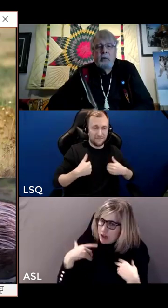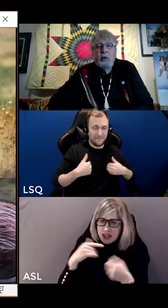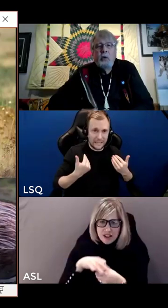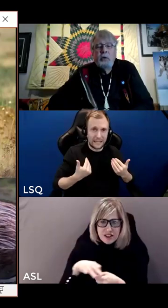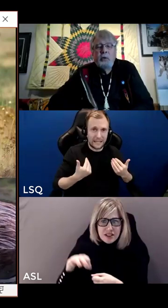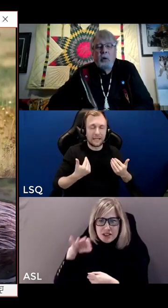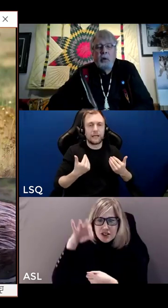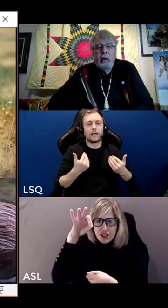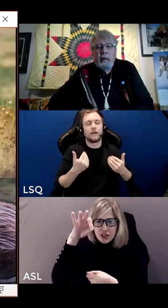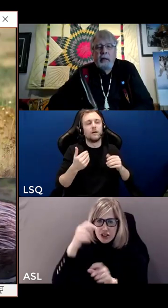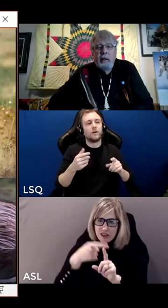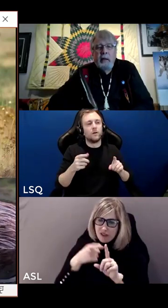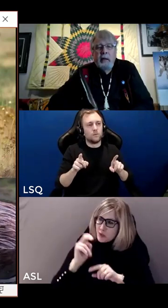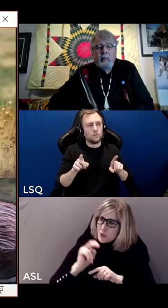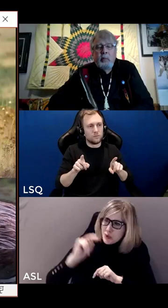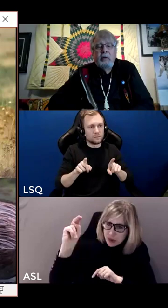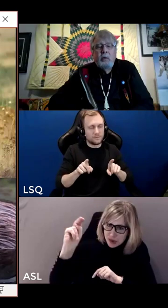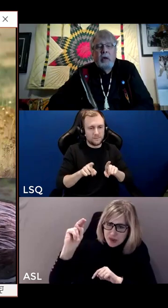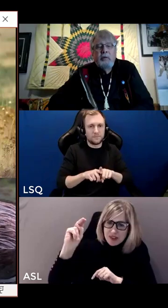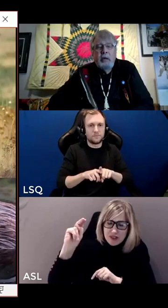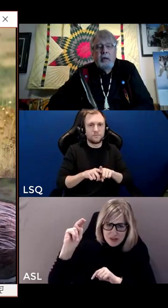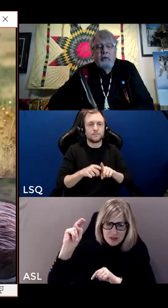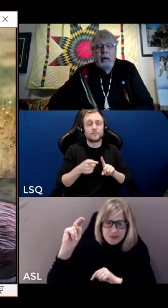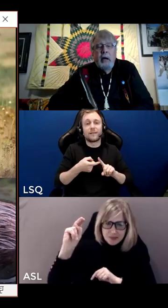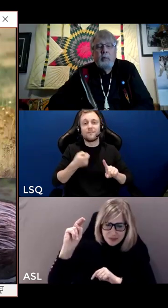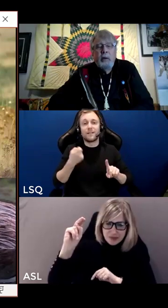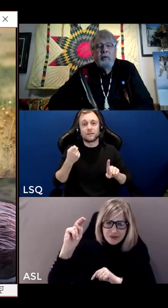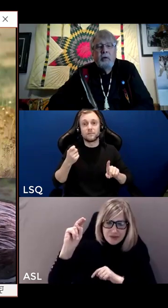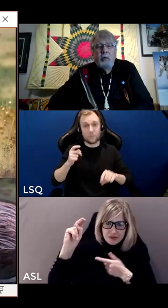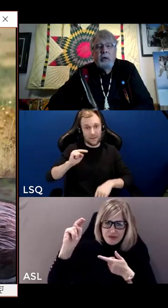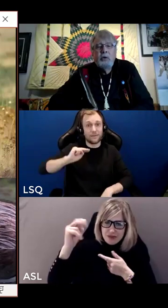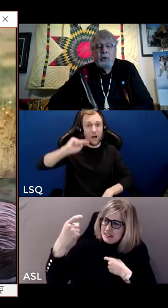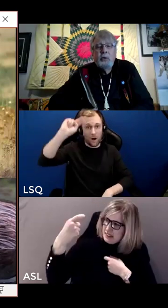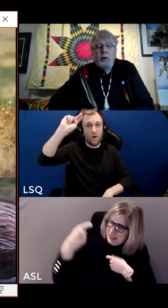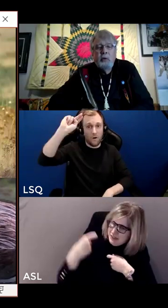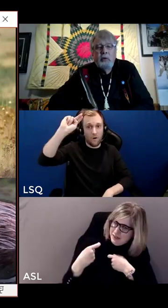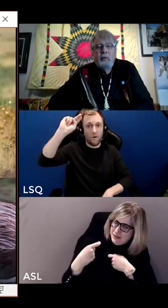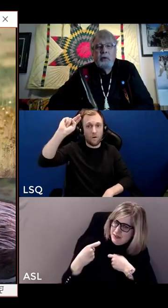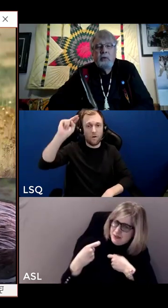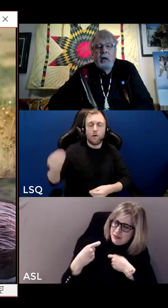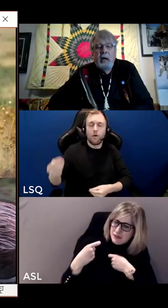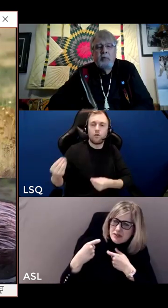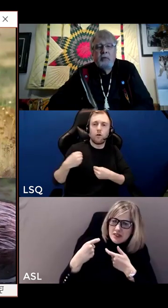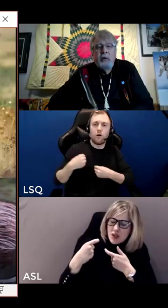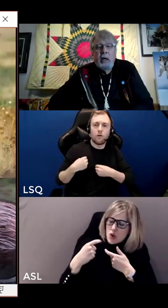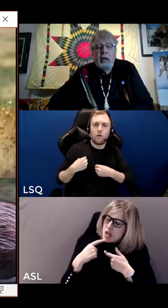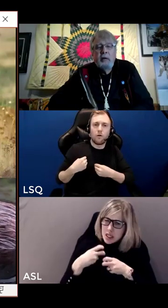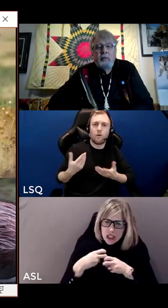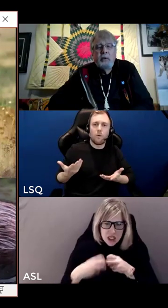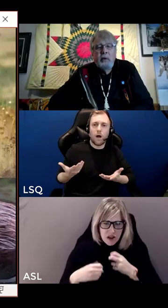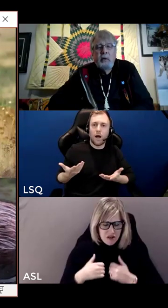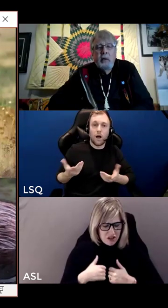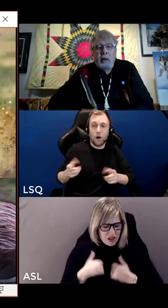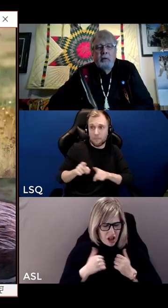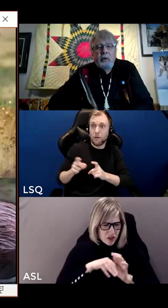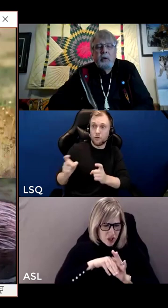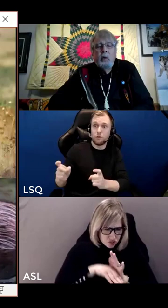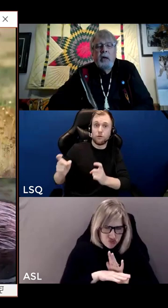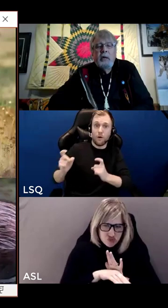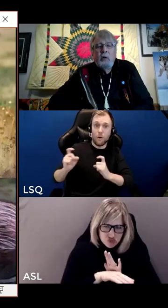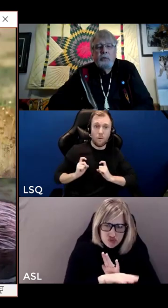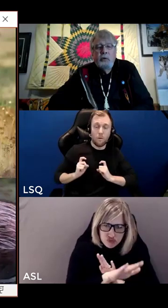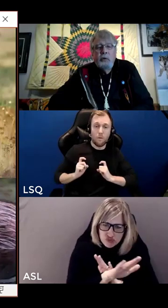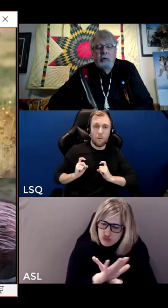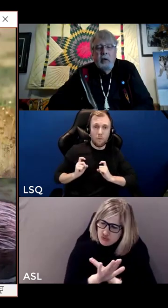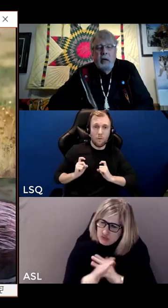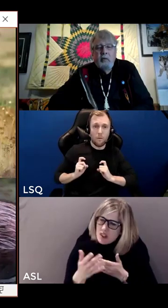day through the northern doorway, that brings to us the gifts to help us to endure the most difficult times of our lives so that